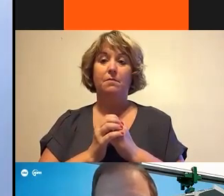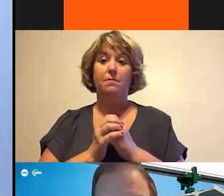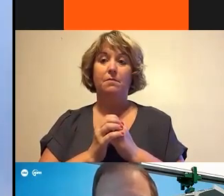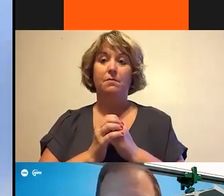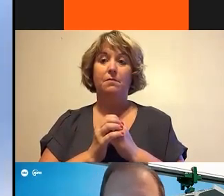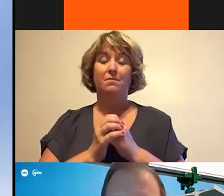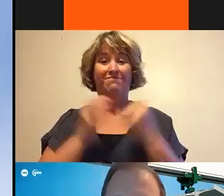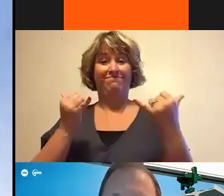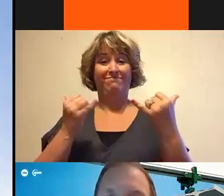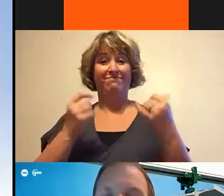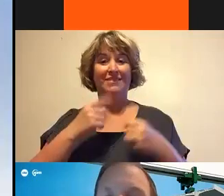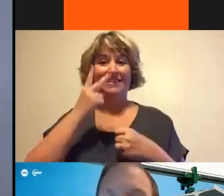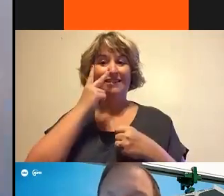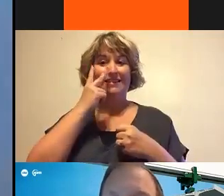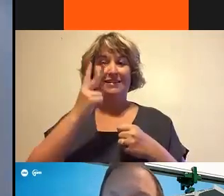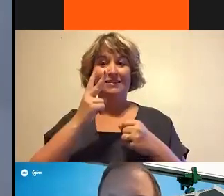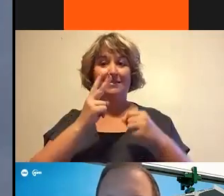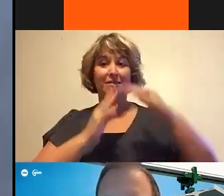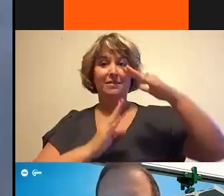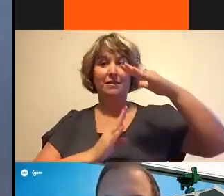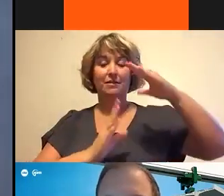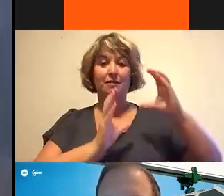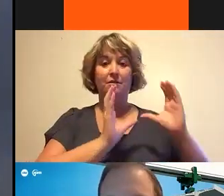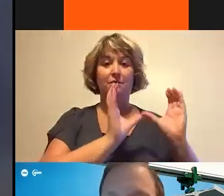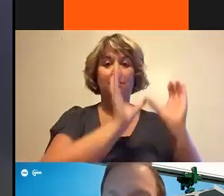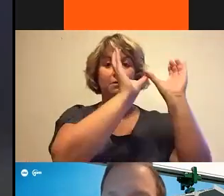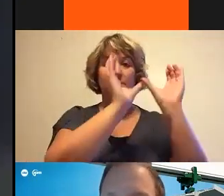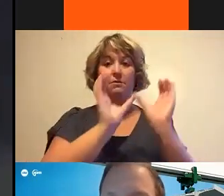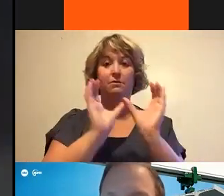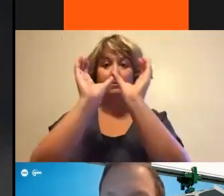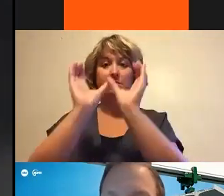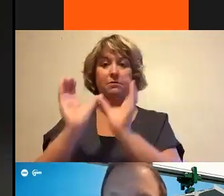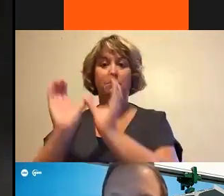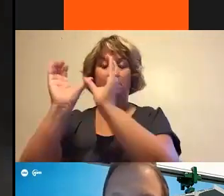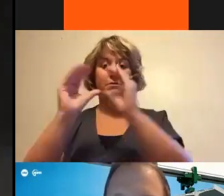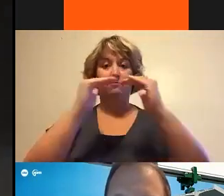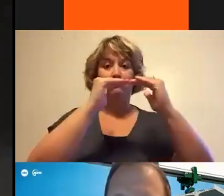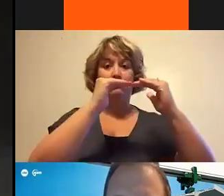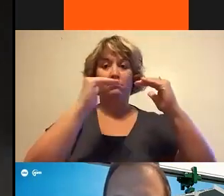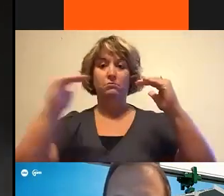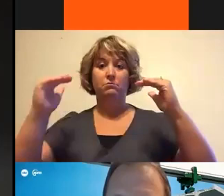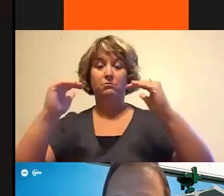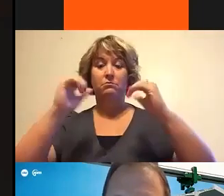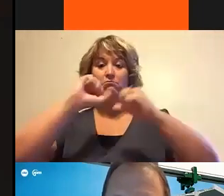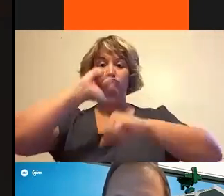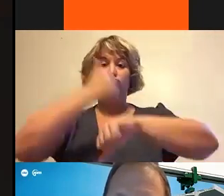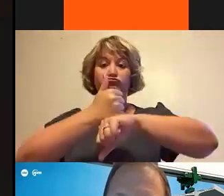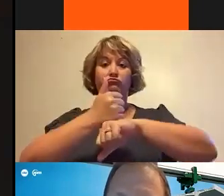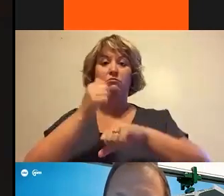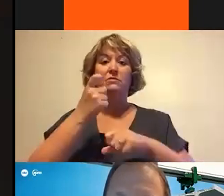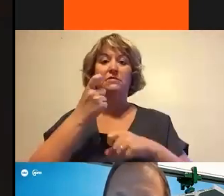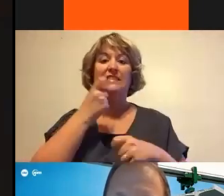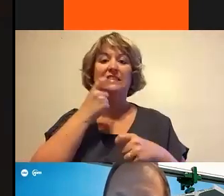Right now, you can see they're aligning the segments. So once they're all hung, we'll align them, install the steel cables that I was talking about earlier,